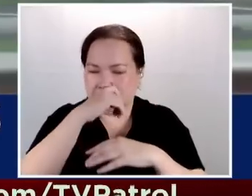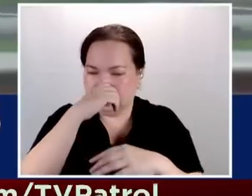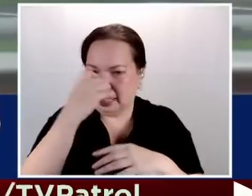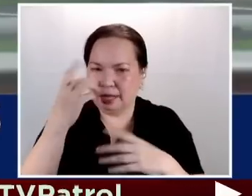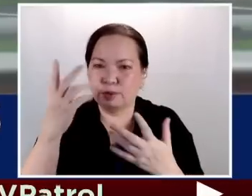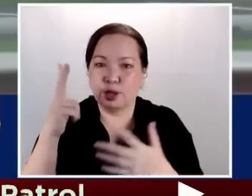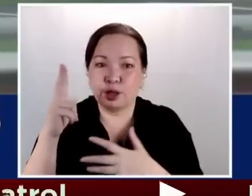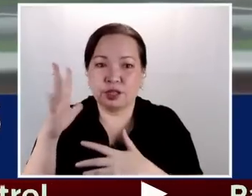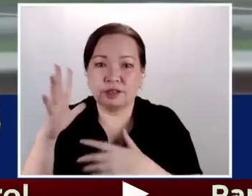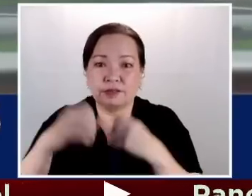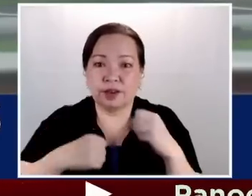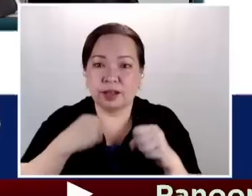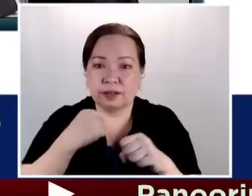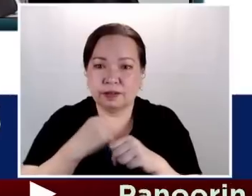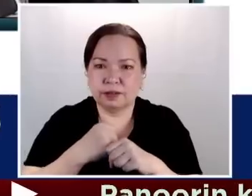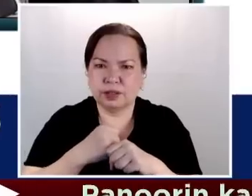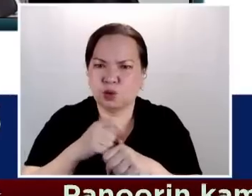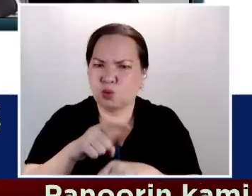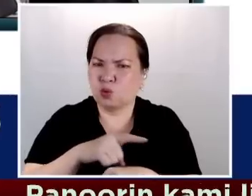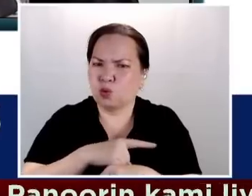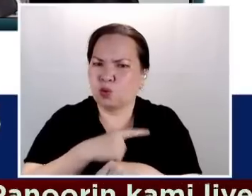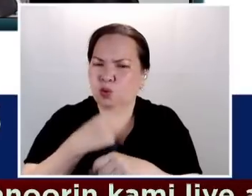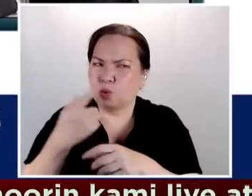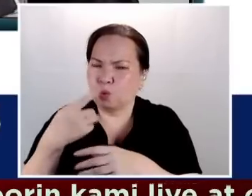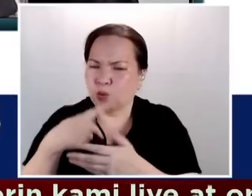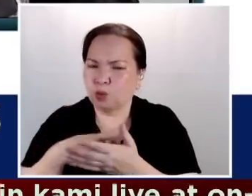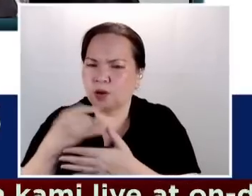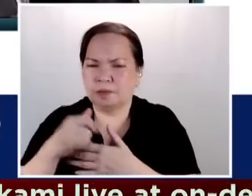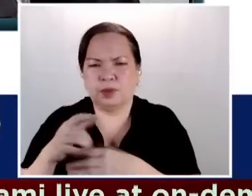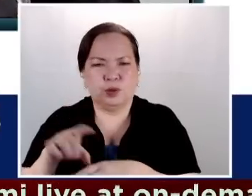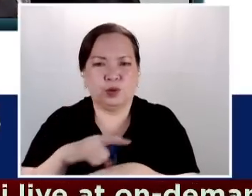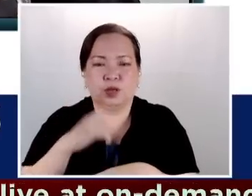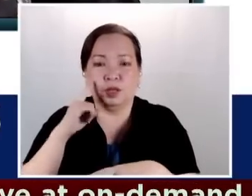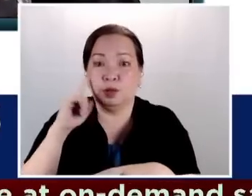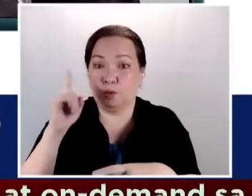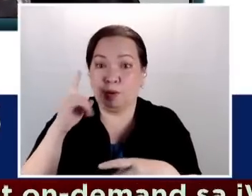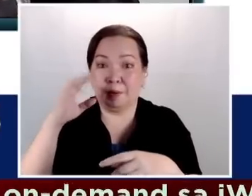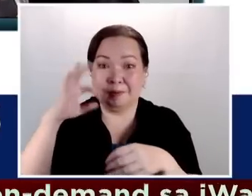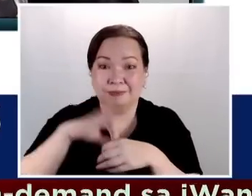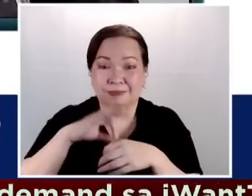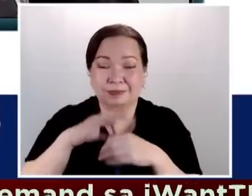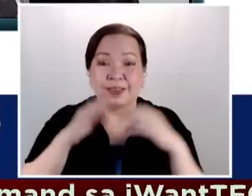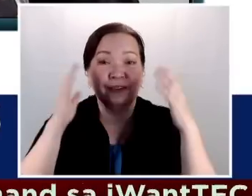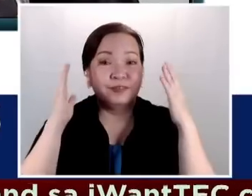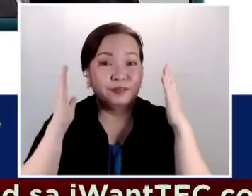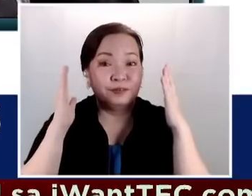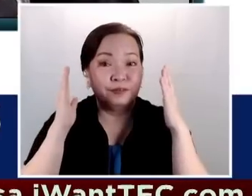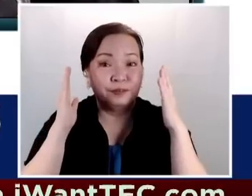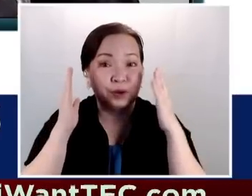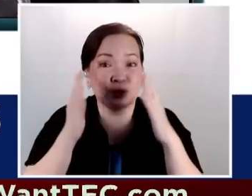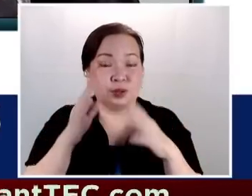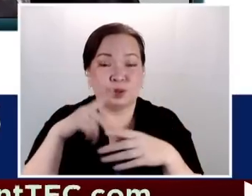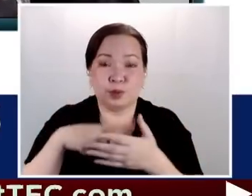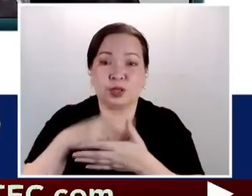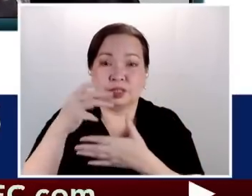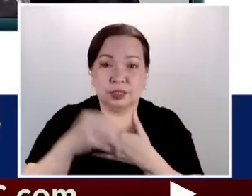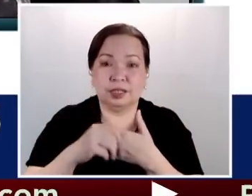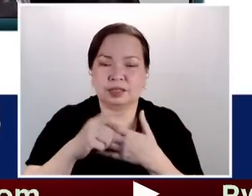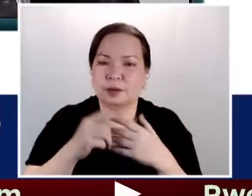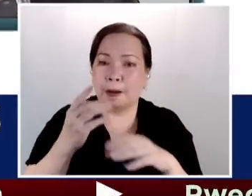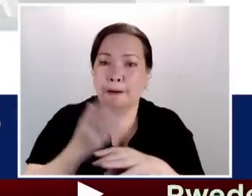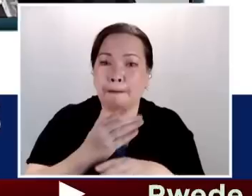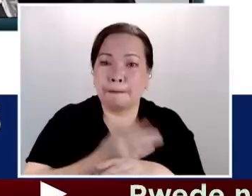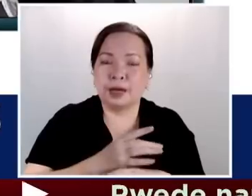concession might be too long. One project that we are focusing on is the improvement of the